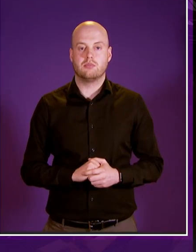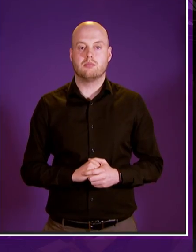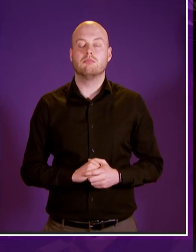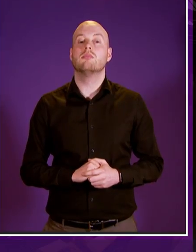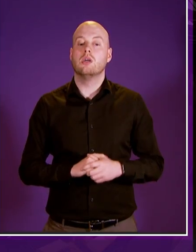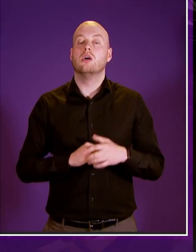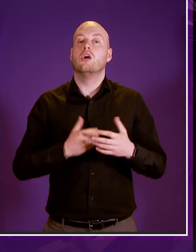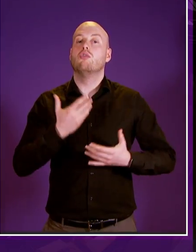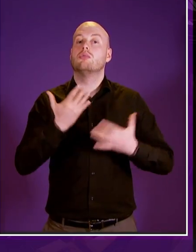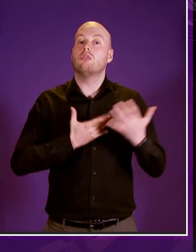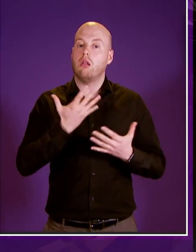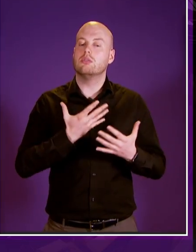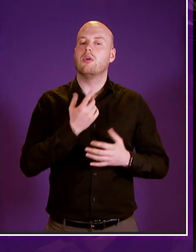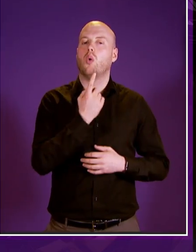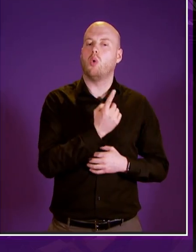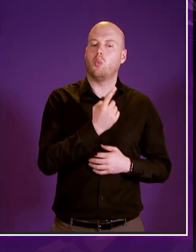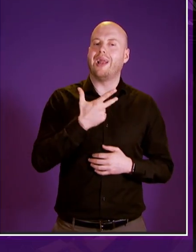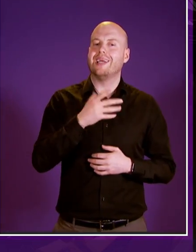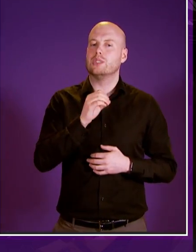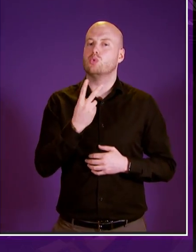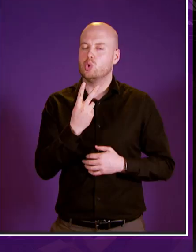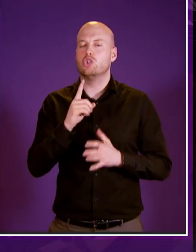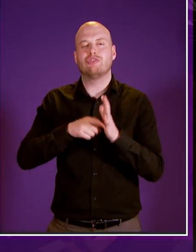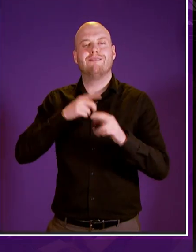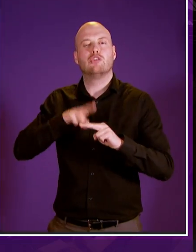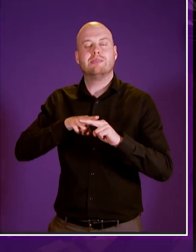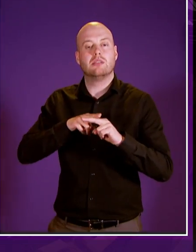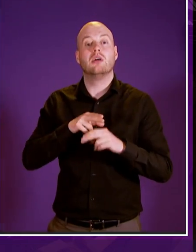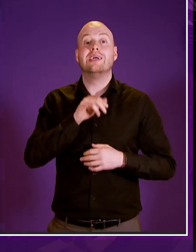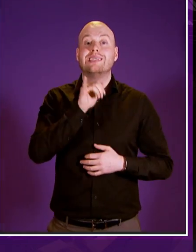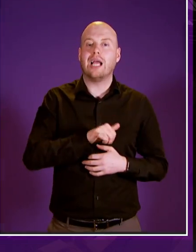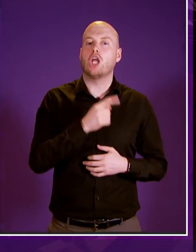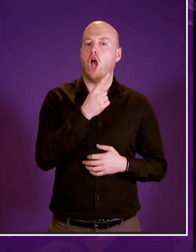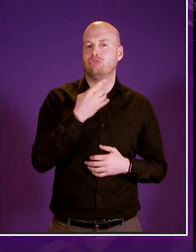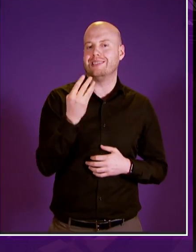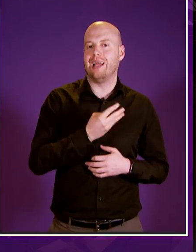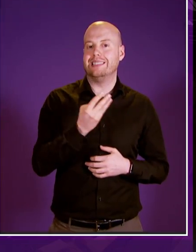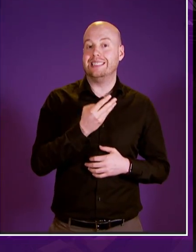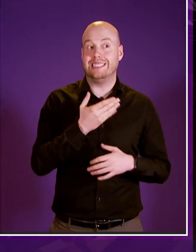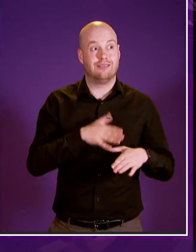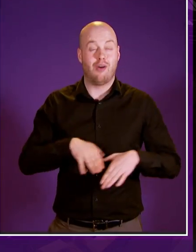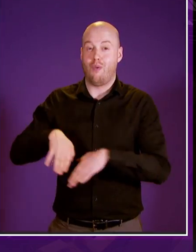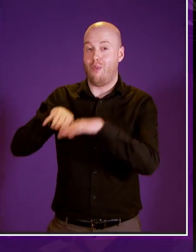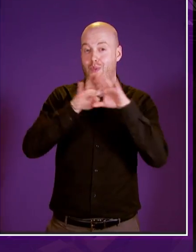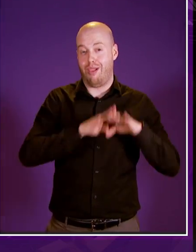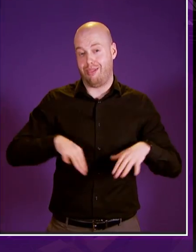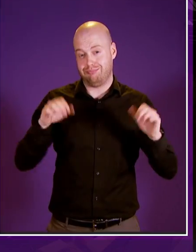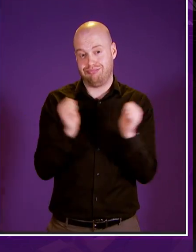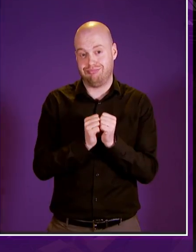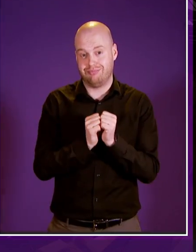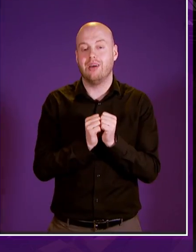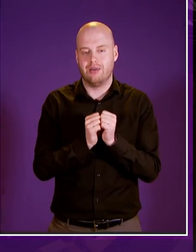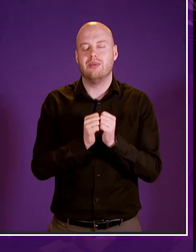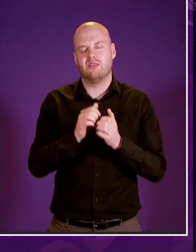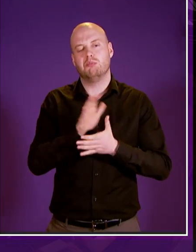and the result of the vote and motion double one eight zero two the name of jean freeman is yes 119 and that is unanimous and the motion is therefore